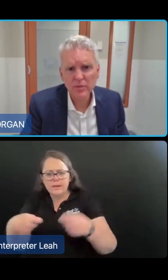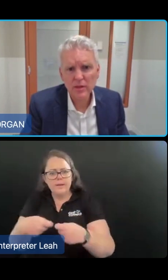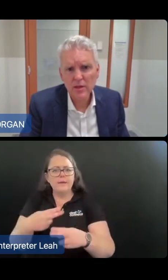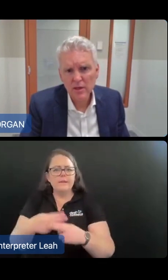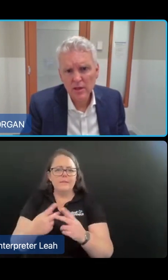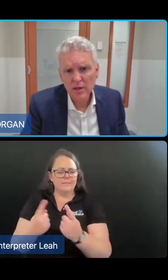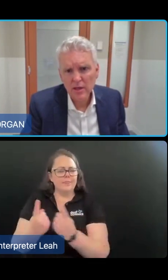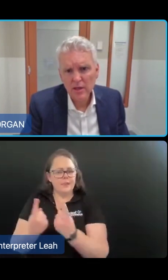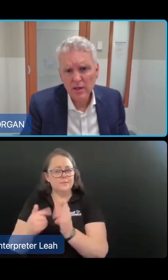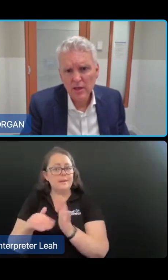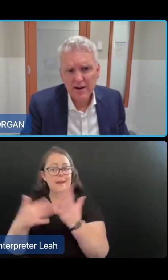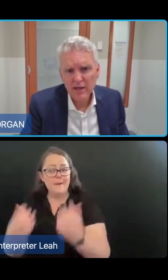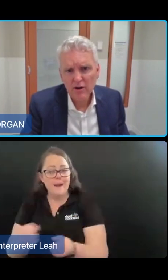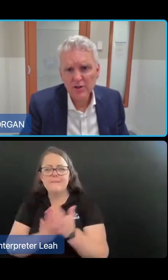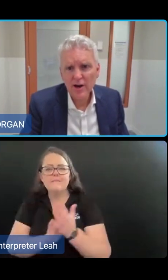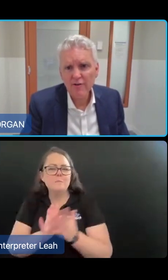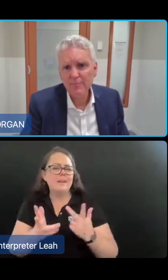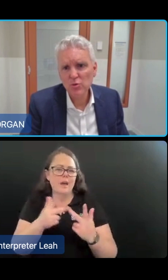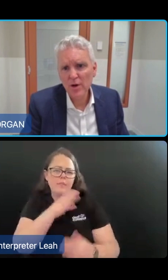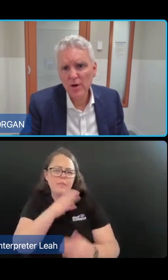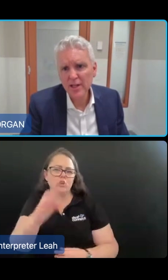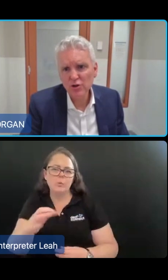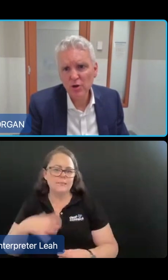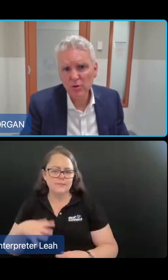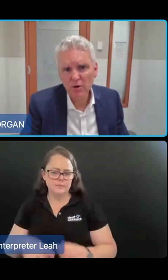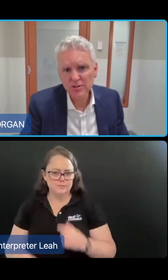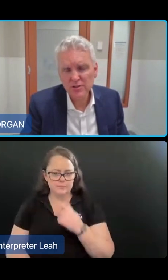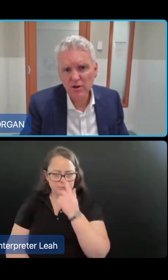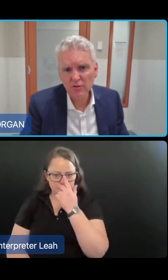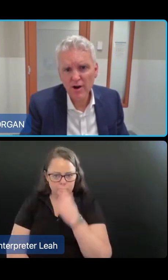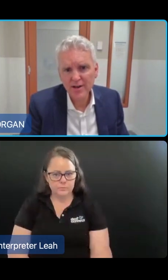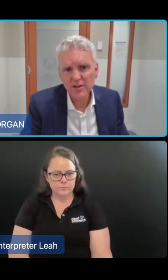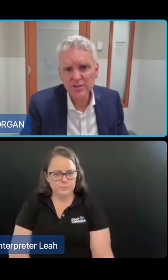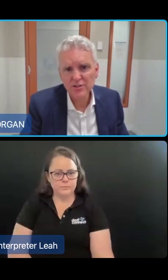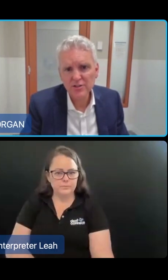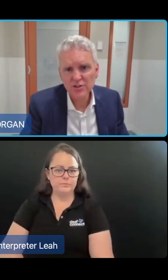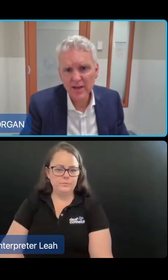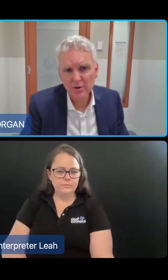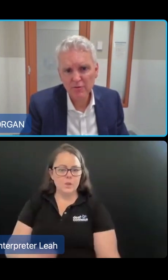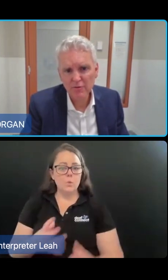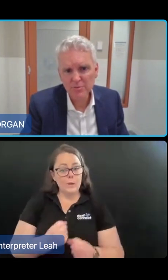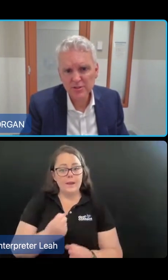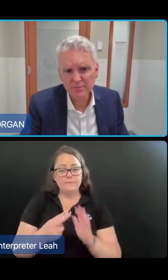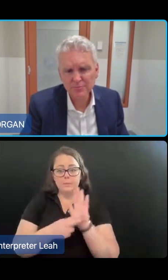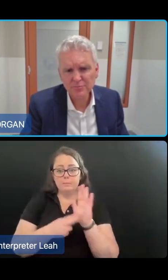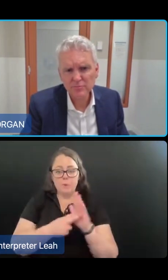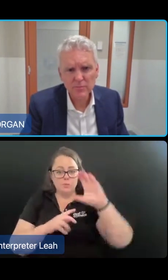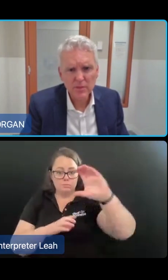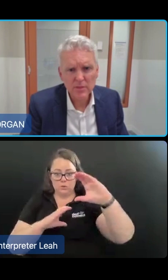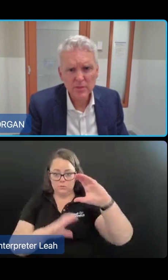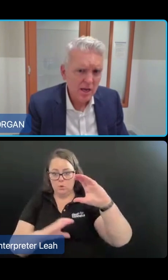flexibility. The area of the diagram between the two purple boxes on the right shows the payment arrangements.